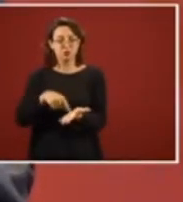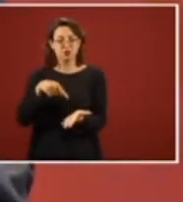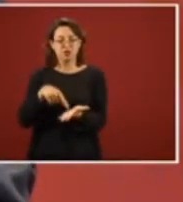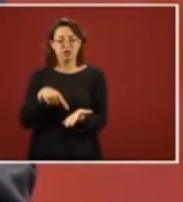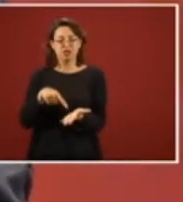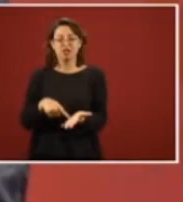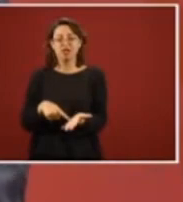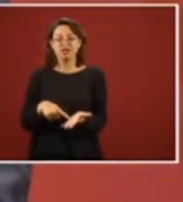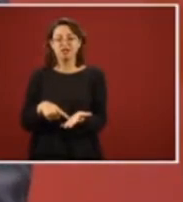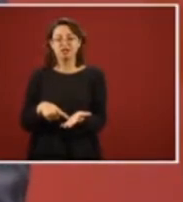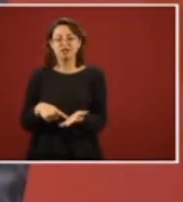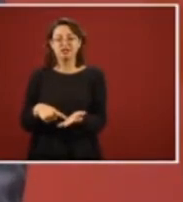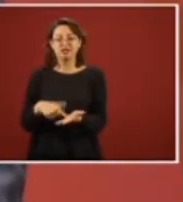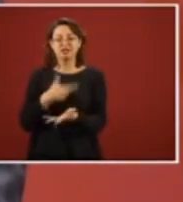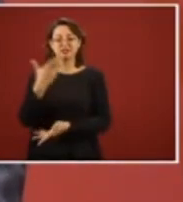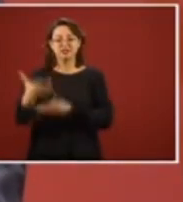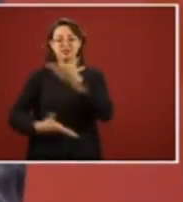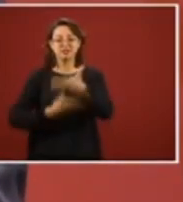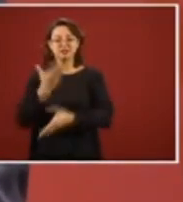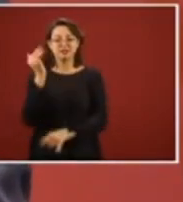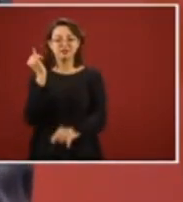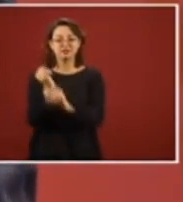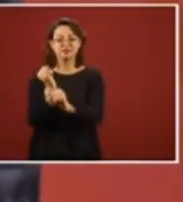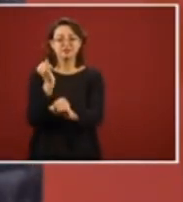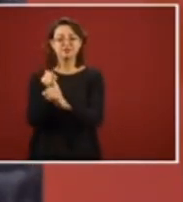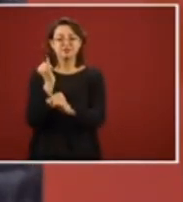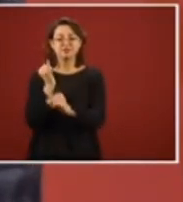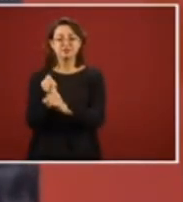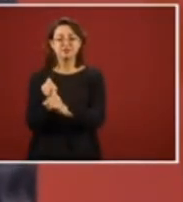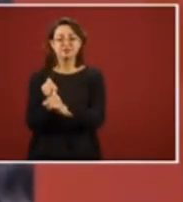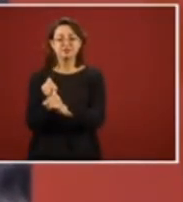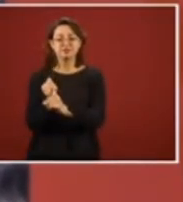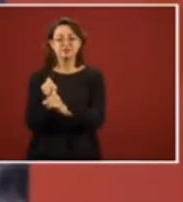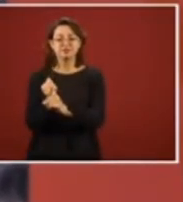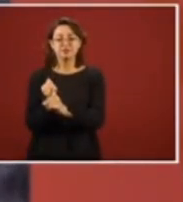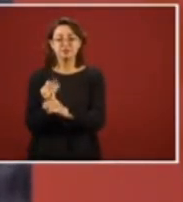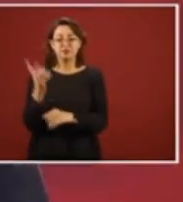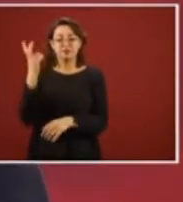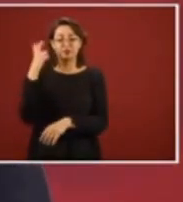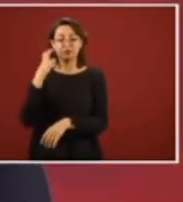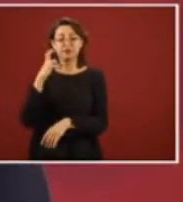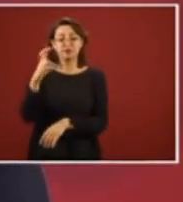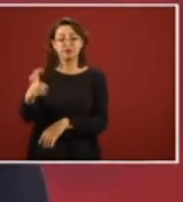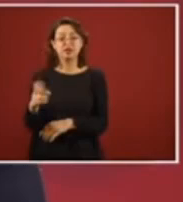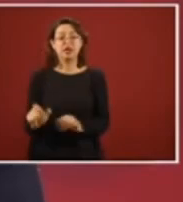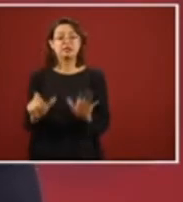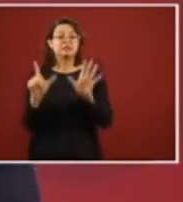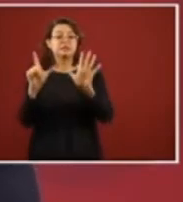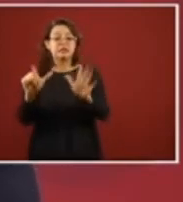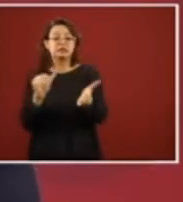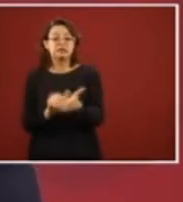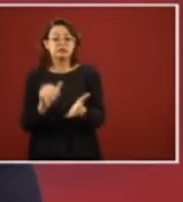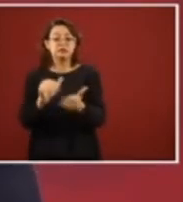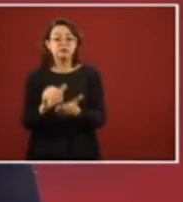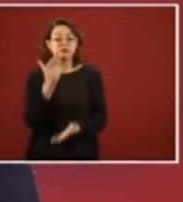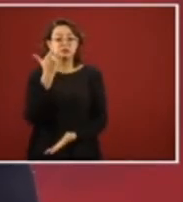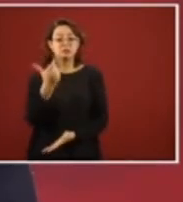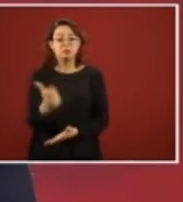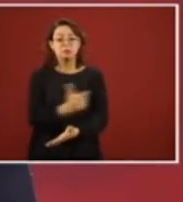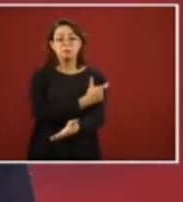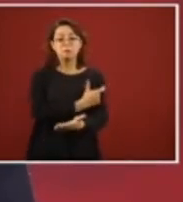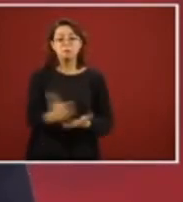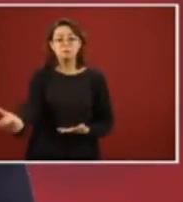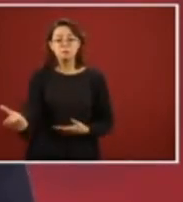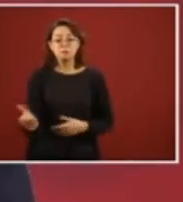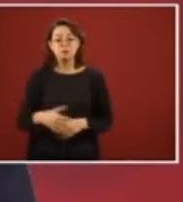bill for internet service. On that flight, 7